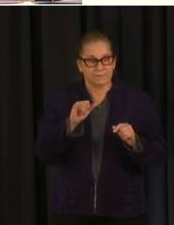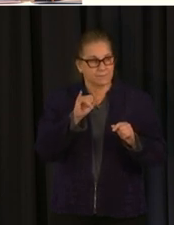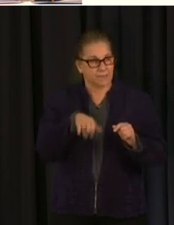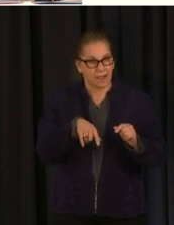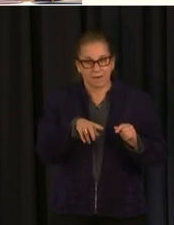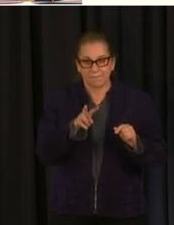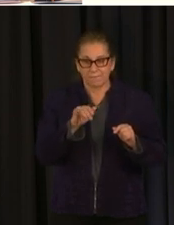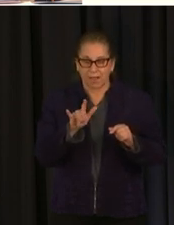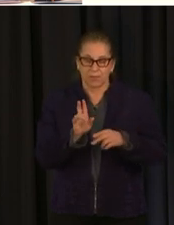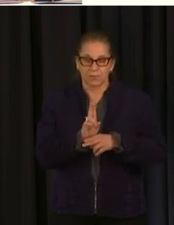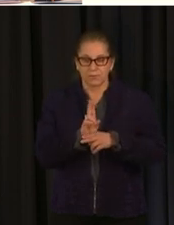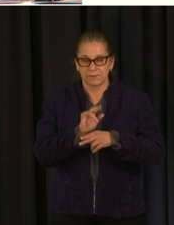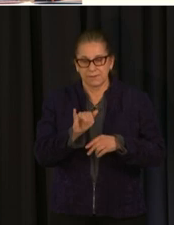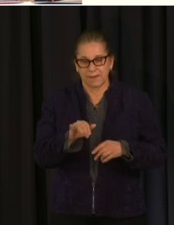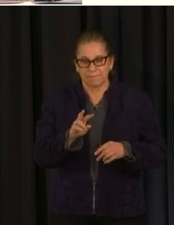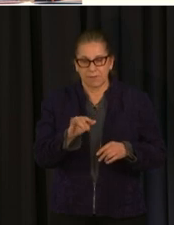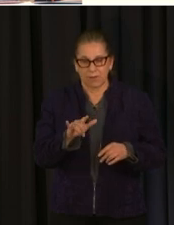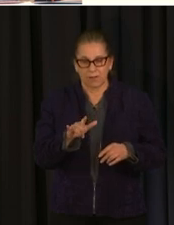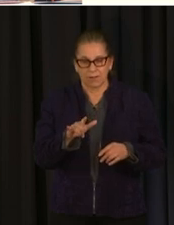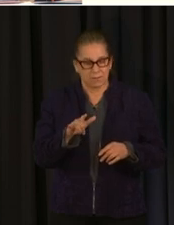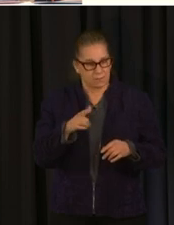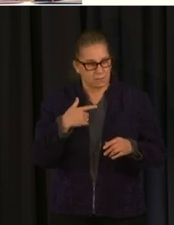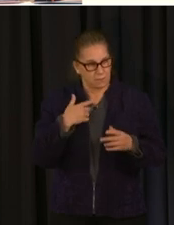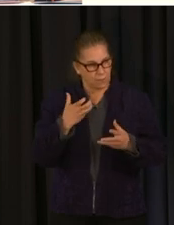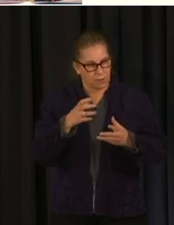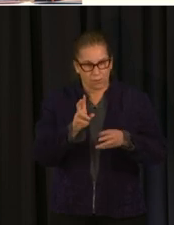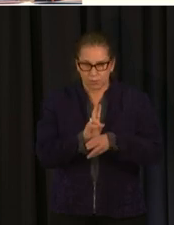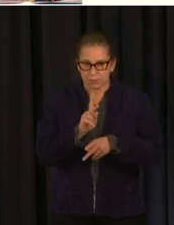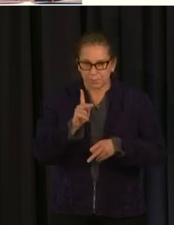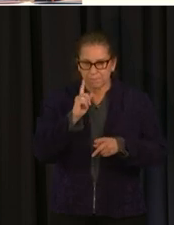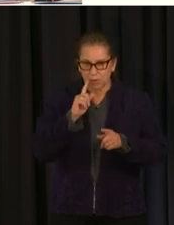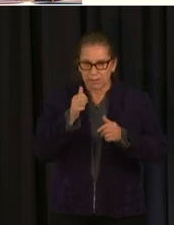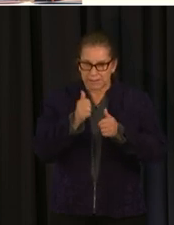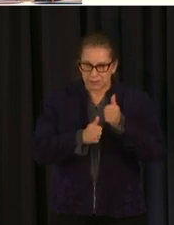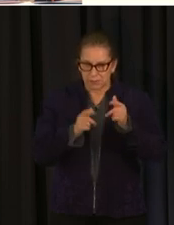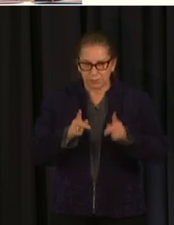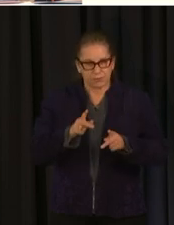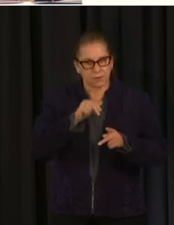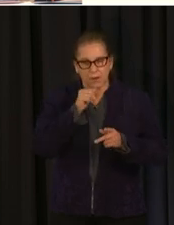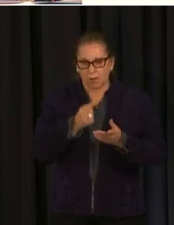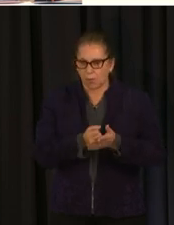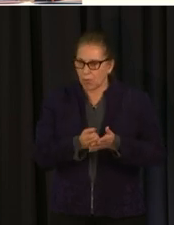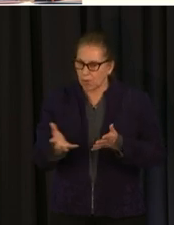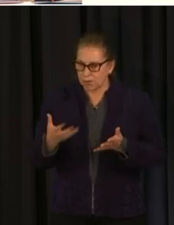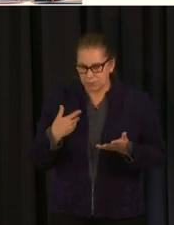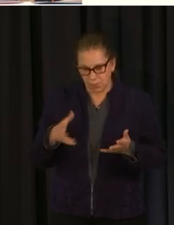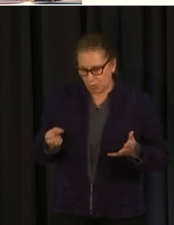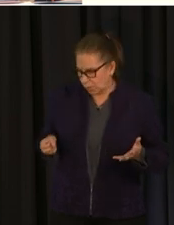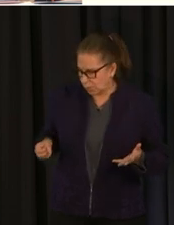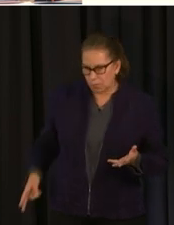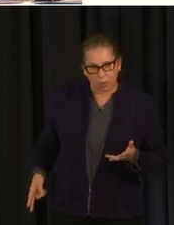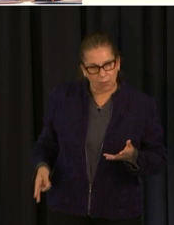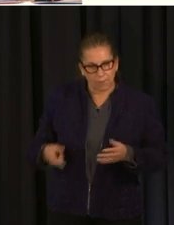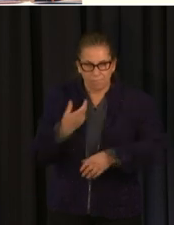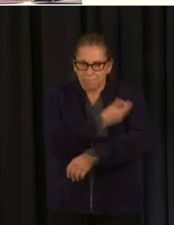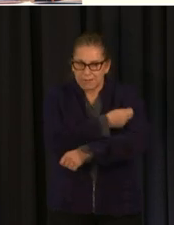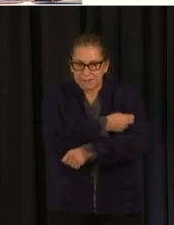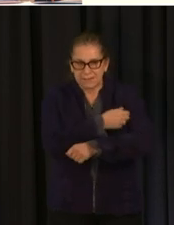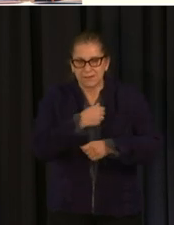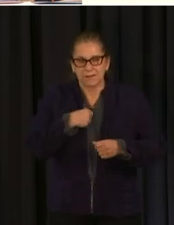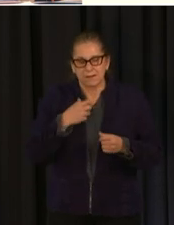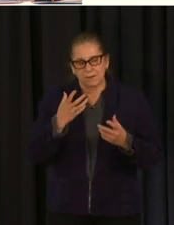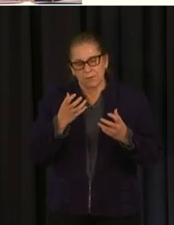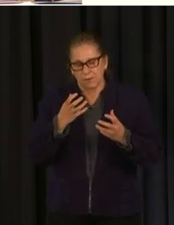with minimal waste might change uh and we'll have to have some real community thoughtful discussions about how we value